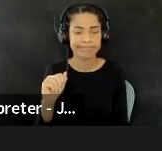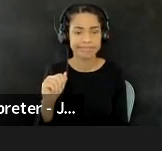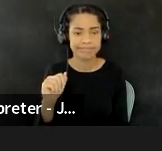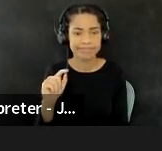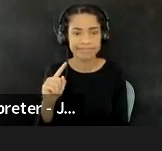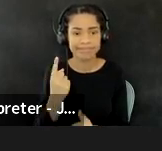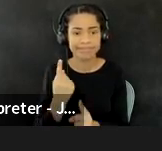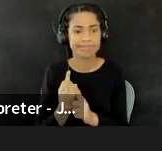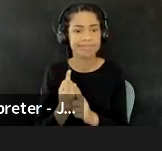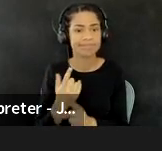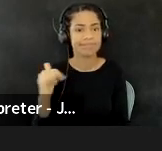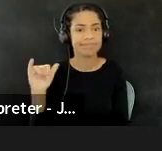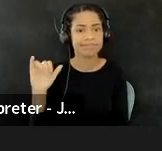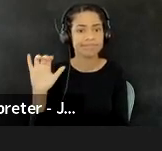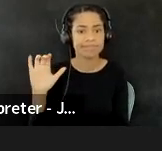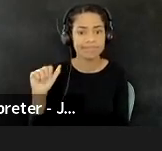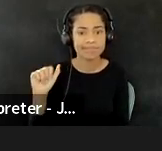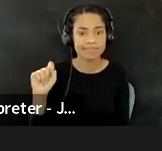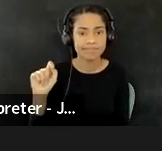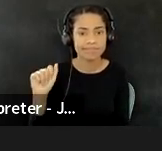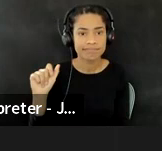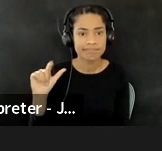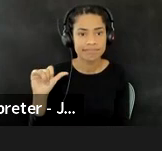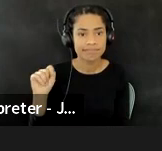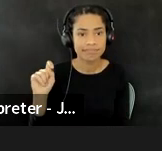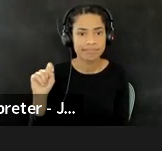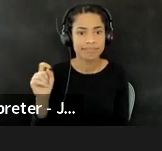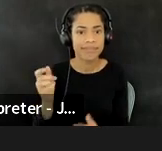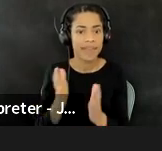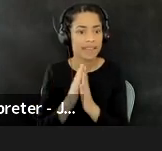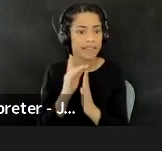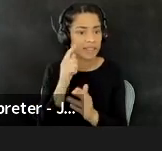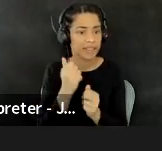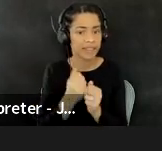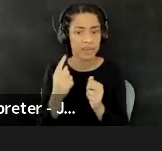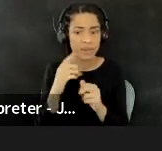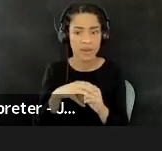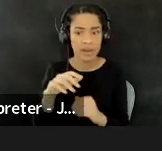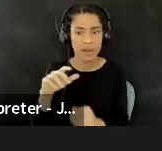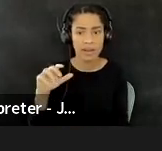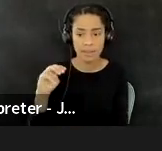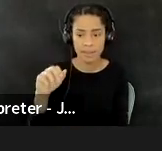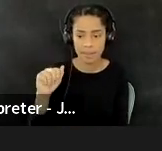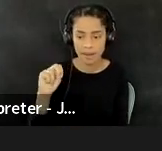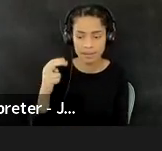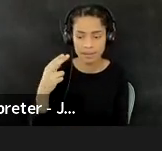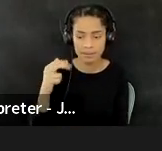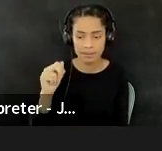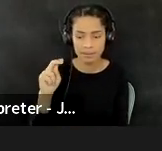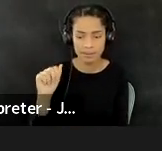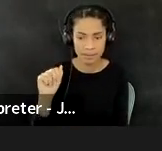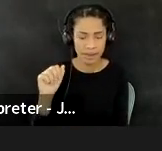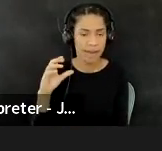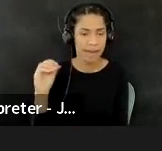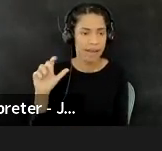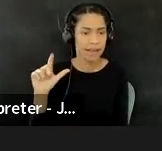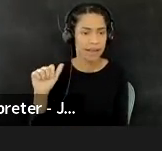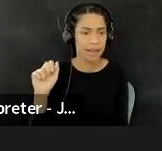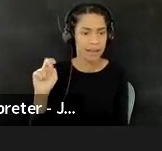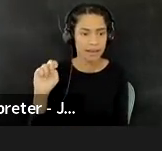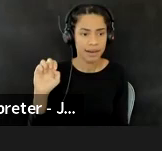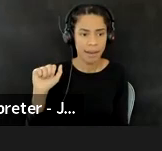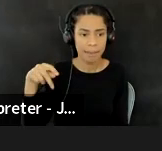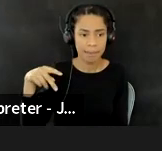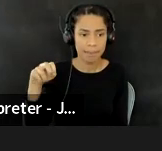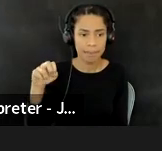just as Catalyst is asking for anyone on Manahatta and the Napa Hulking to think about right relations. mean, that, that commitment